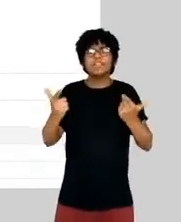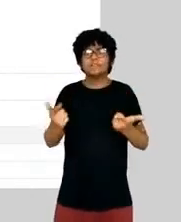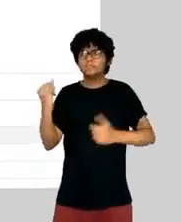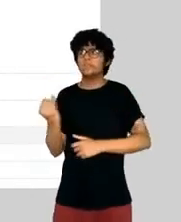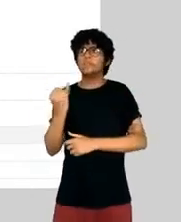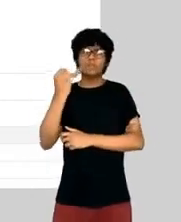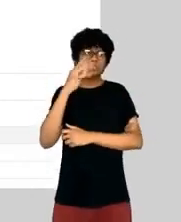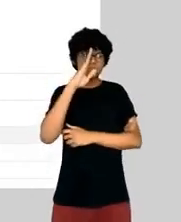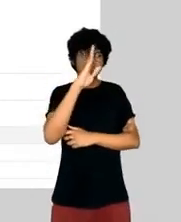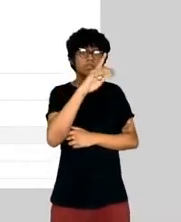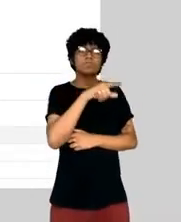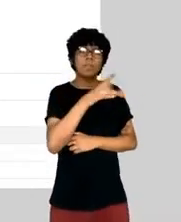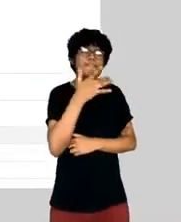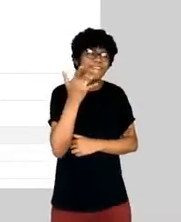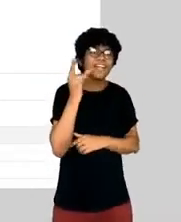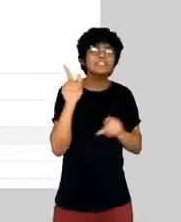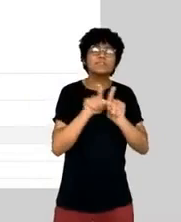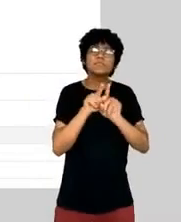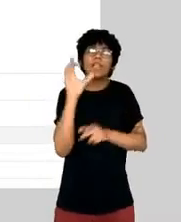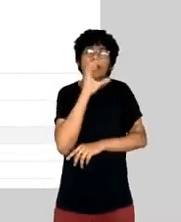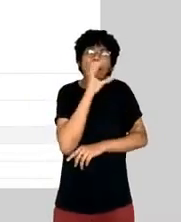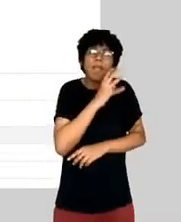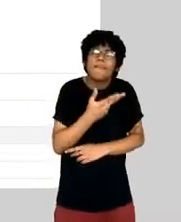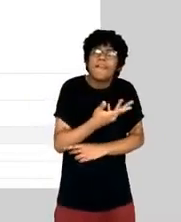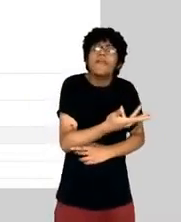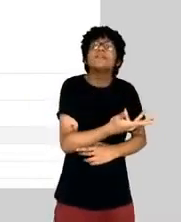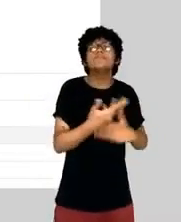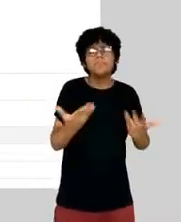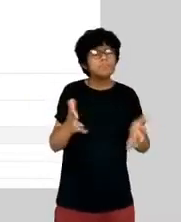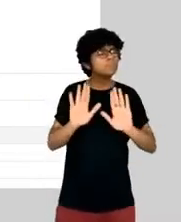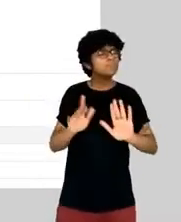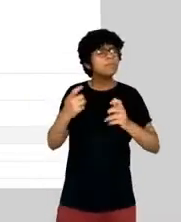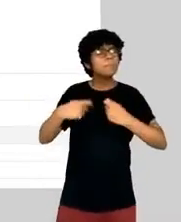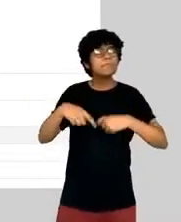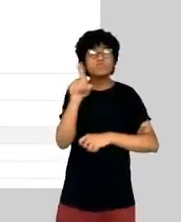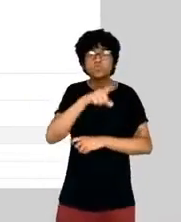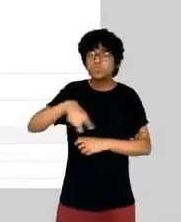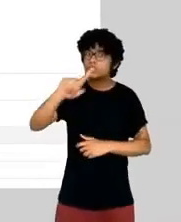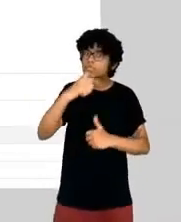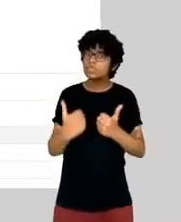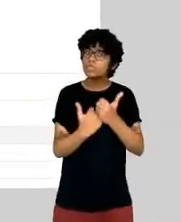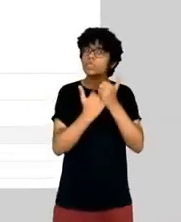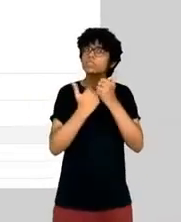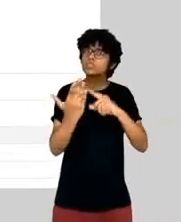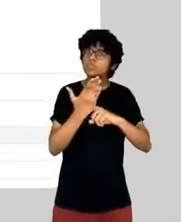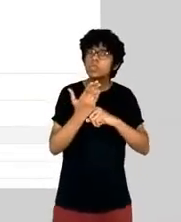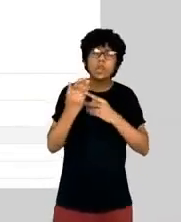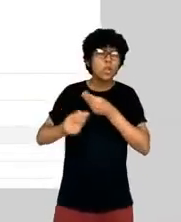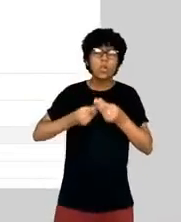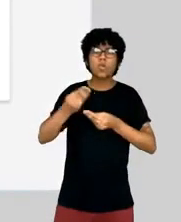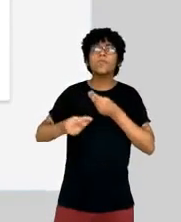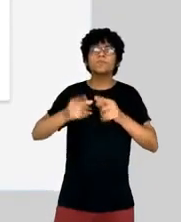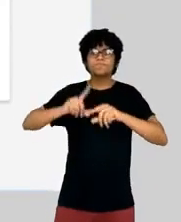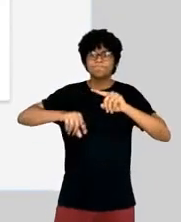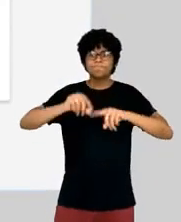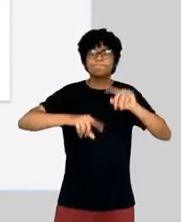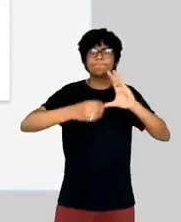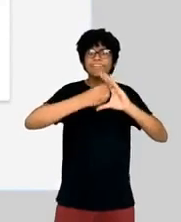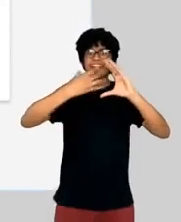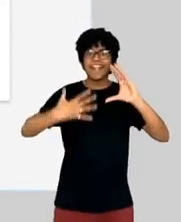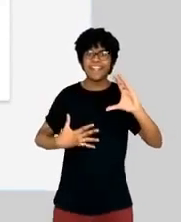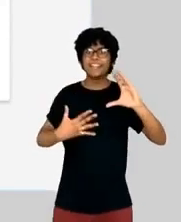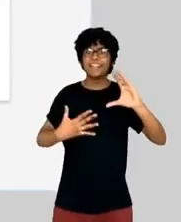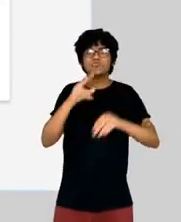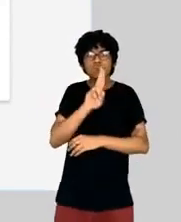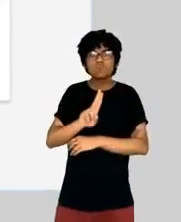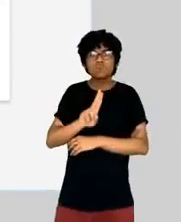But we need you to help us understand how to make these tools really serve you well and grow to their full potential. There are many